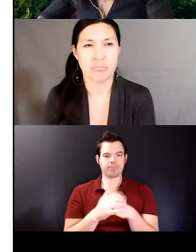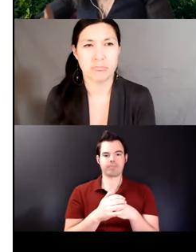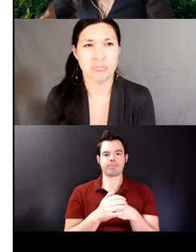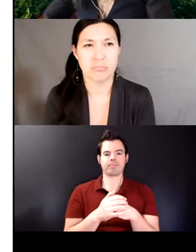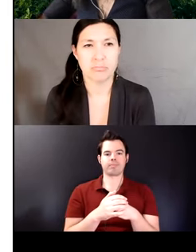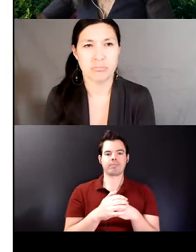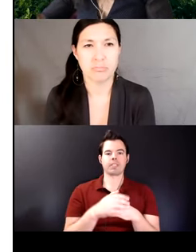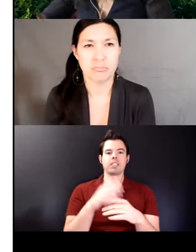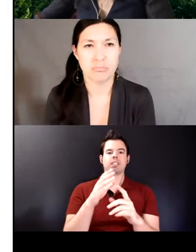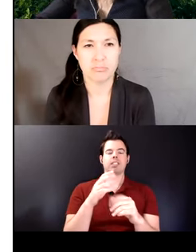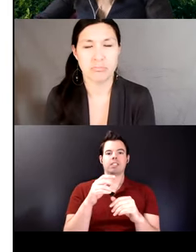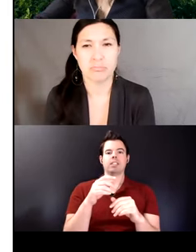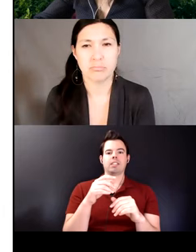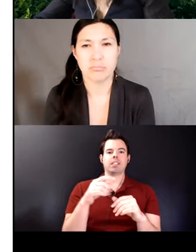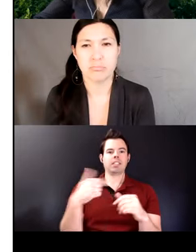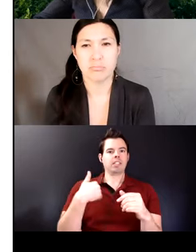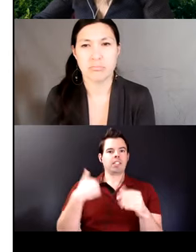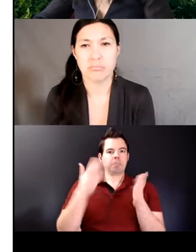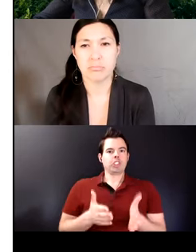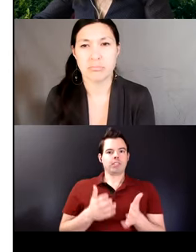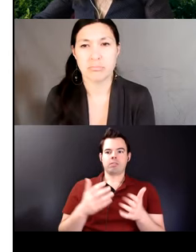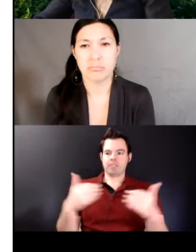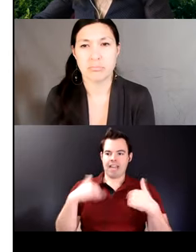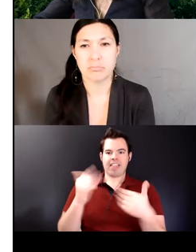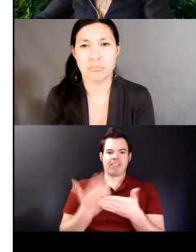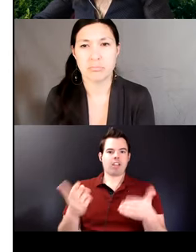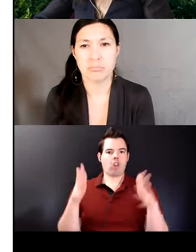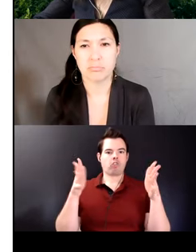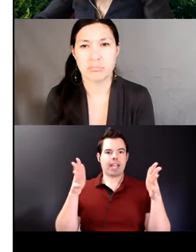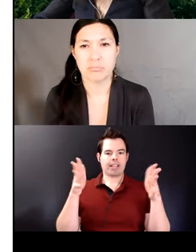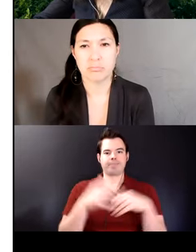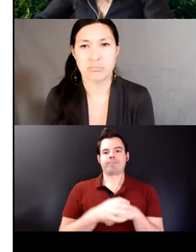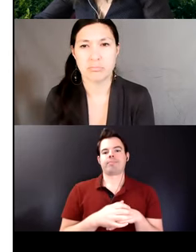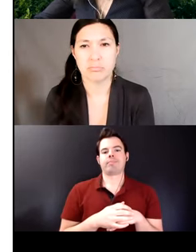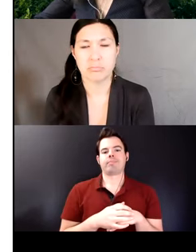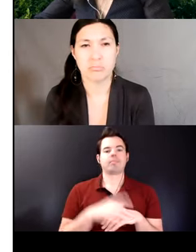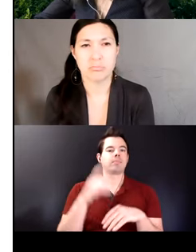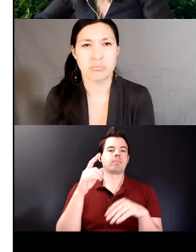possesses the object for example in 20